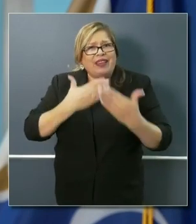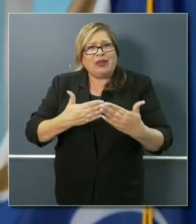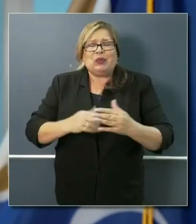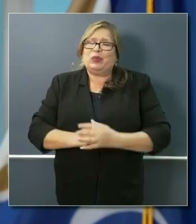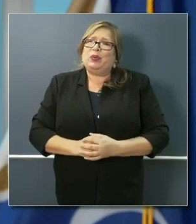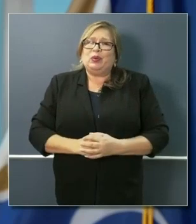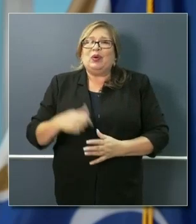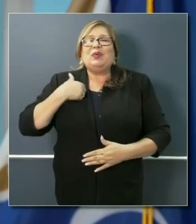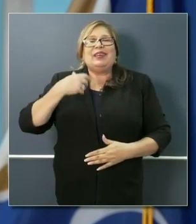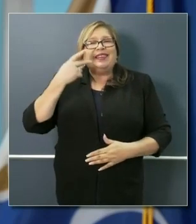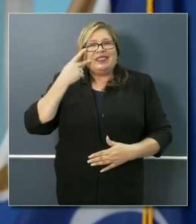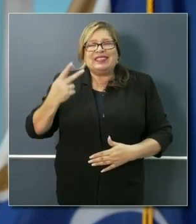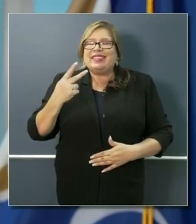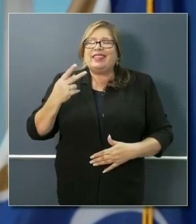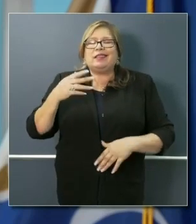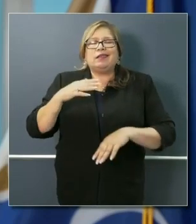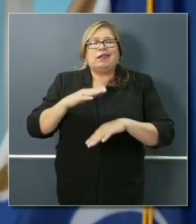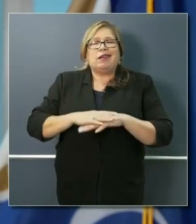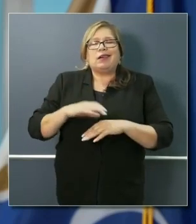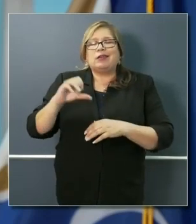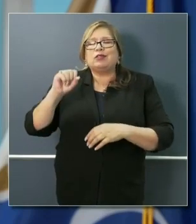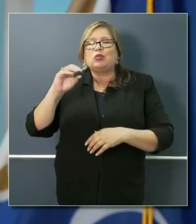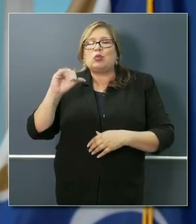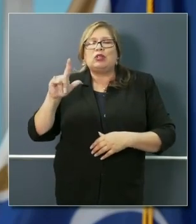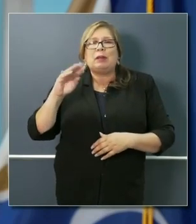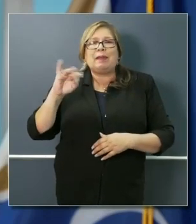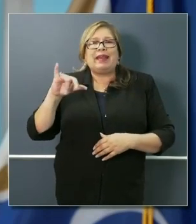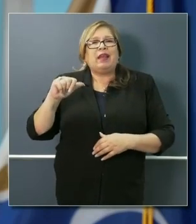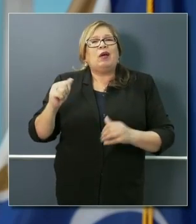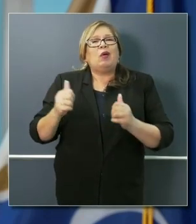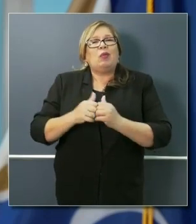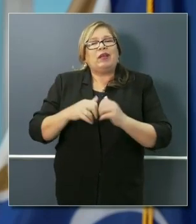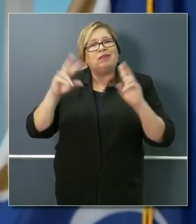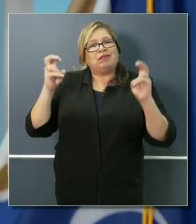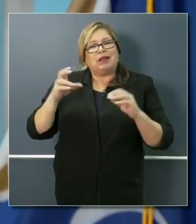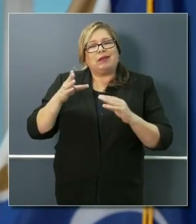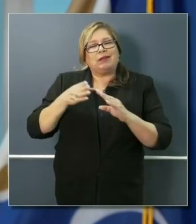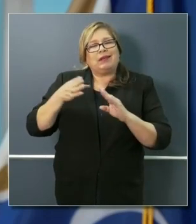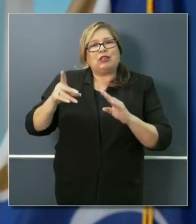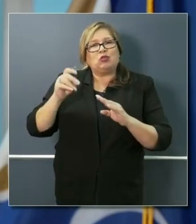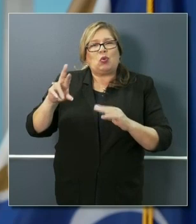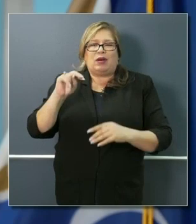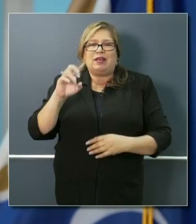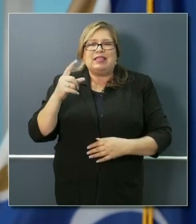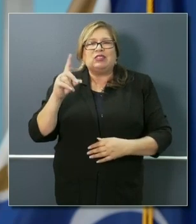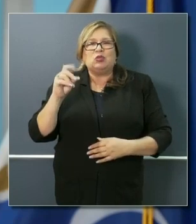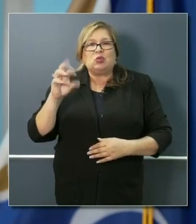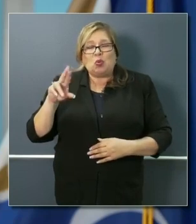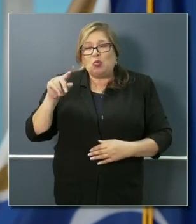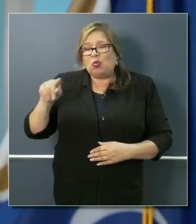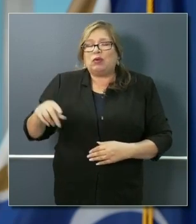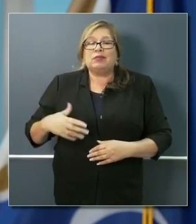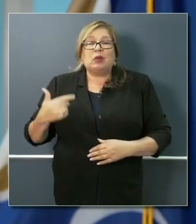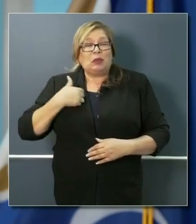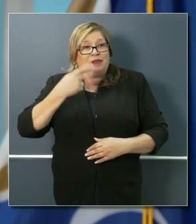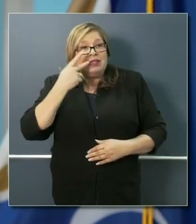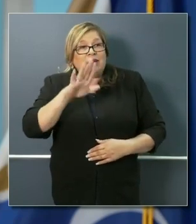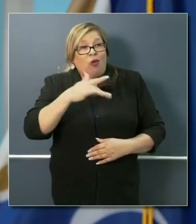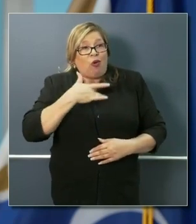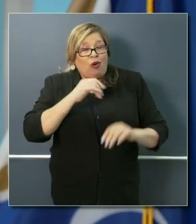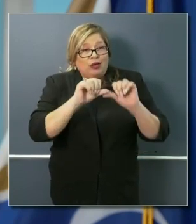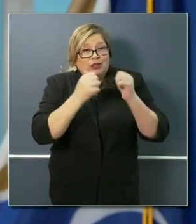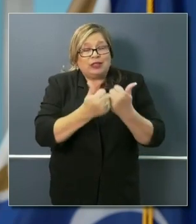social media in terms of the partnership with Nextdoor. We're seeing that in terms of the work that's being done with the Heart Association, the Alzheimer's